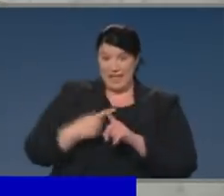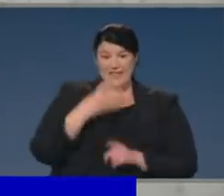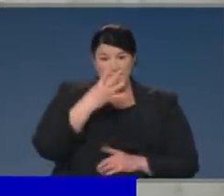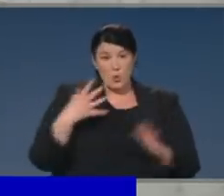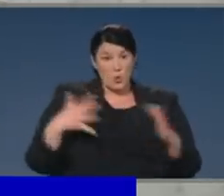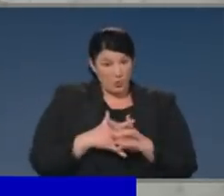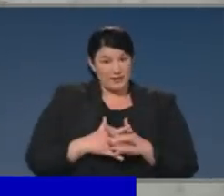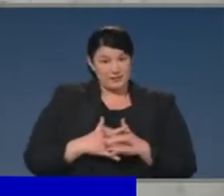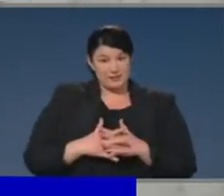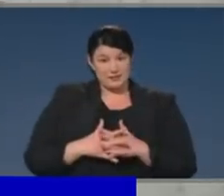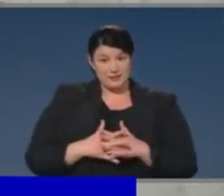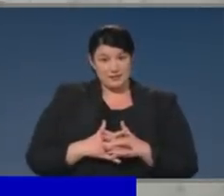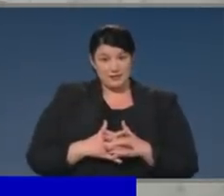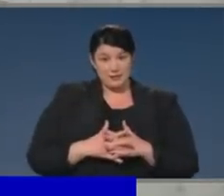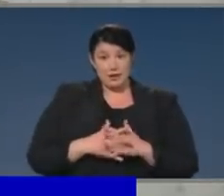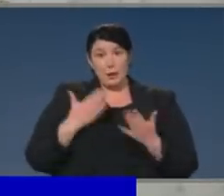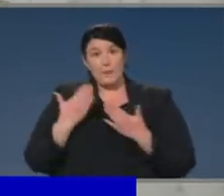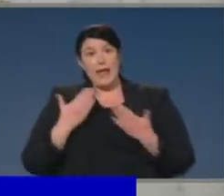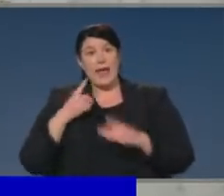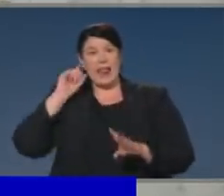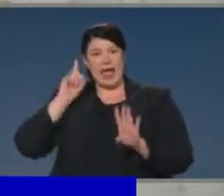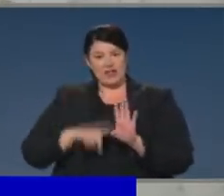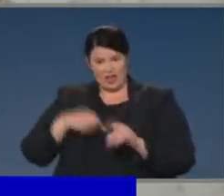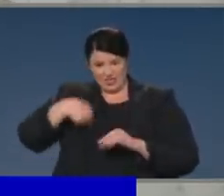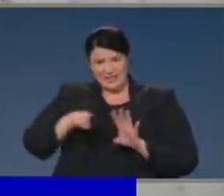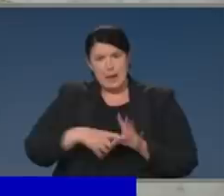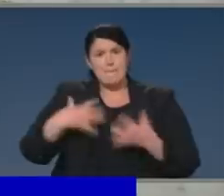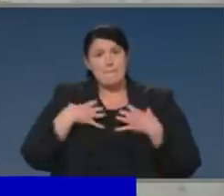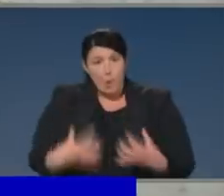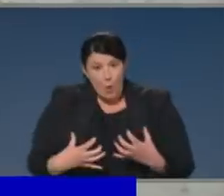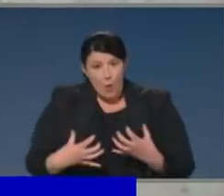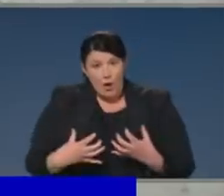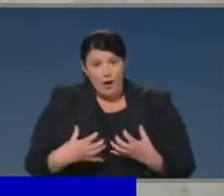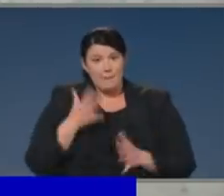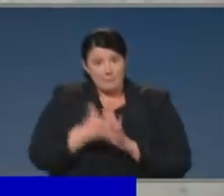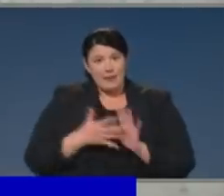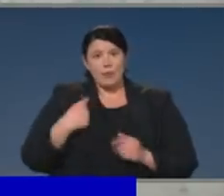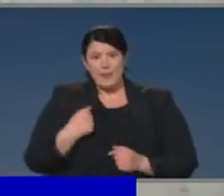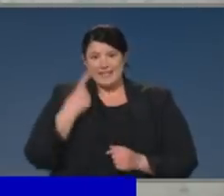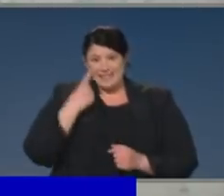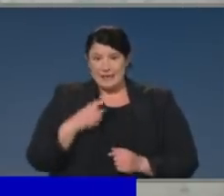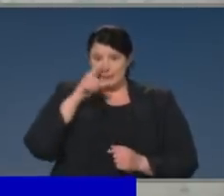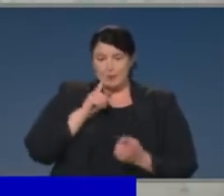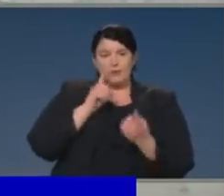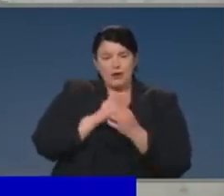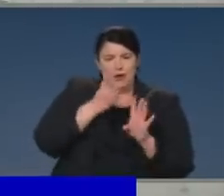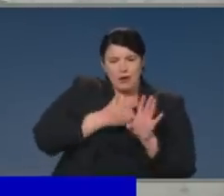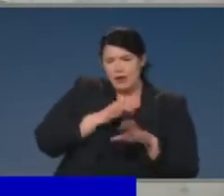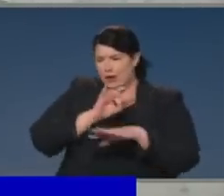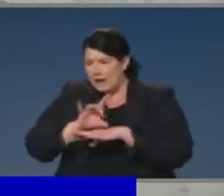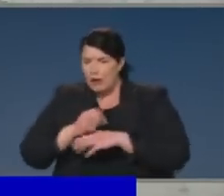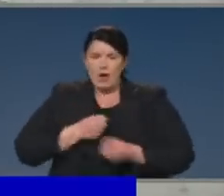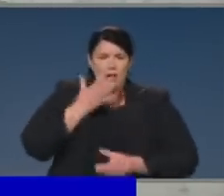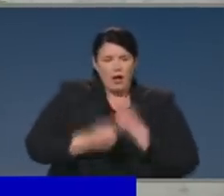fact, that is up on last year. We are actually seeing people engage with mental health services. Great.